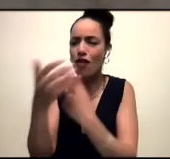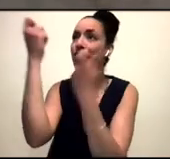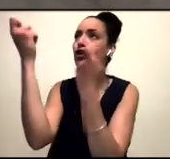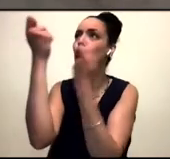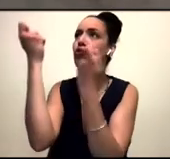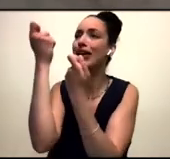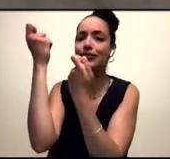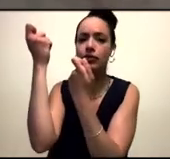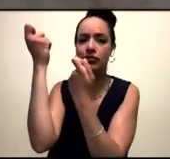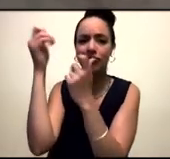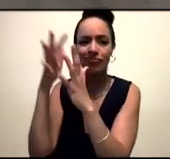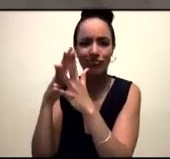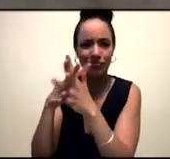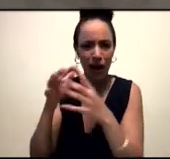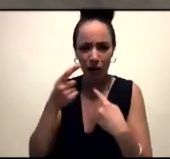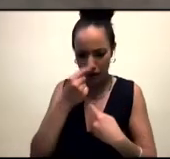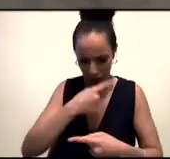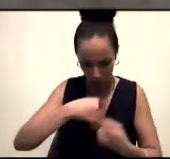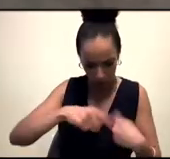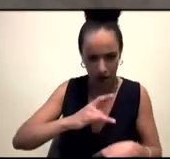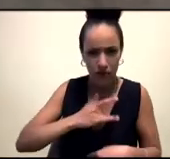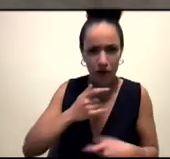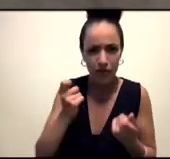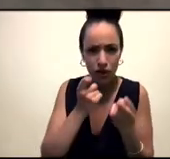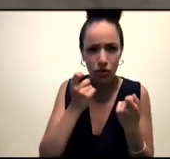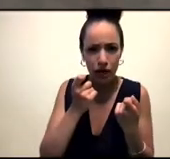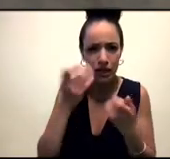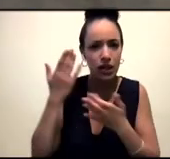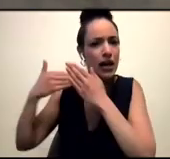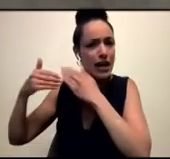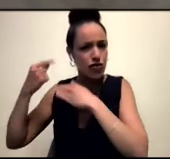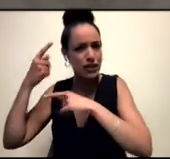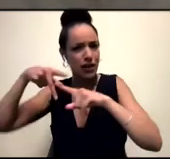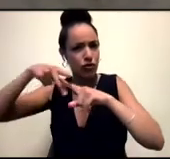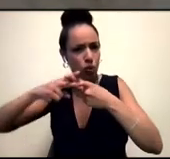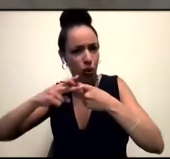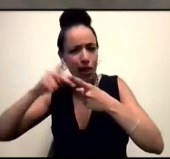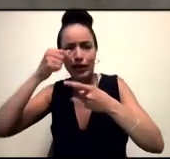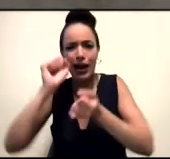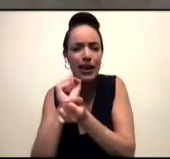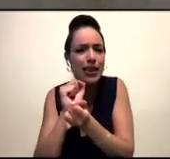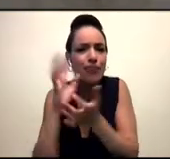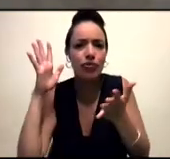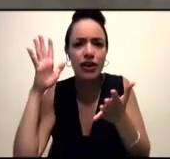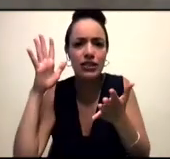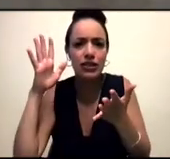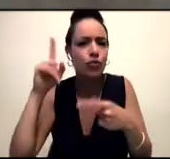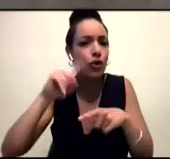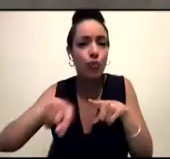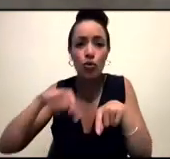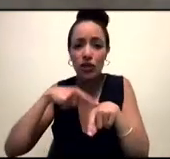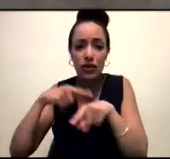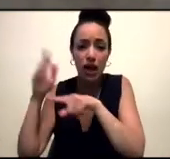Because history is a tool, and it can liberate, but it most often oppresses, and that's intentional, and we can disrupt that.